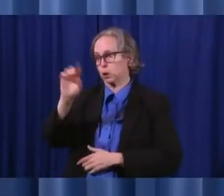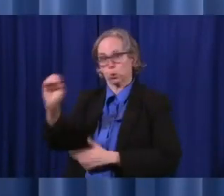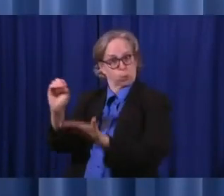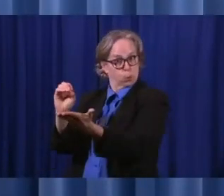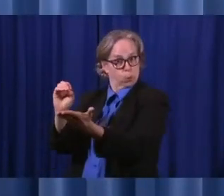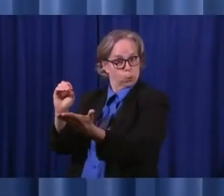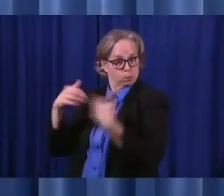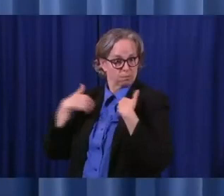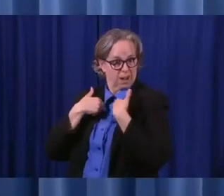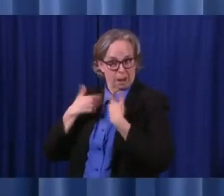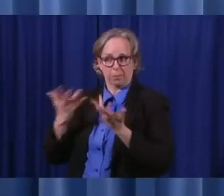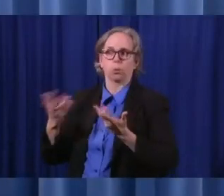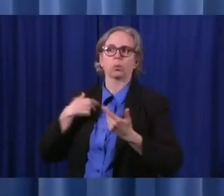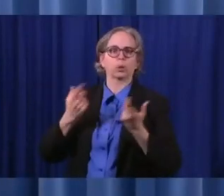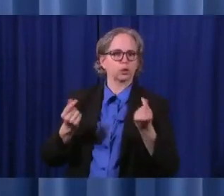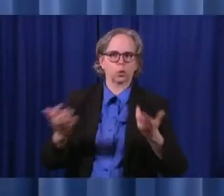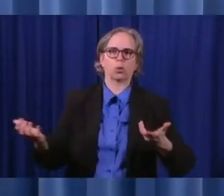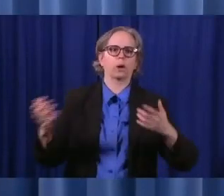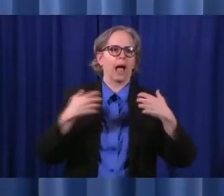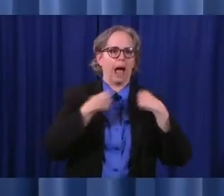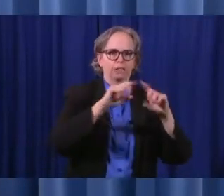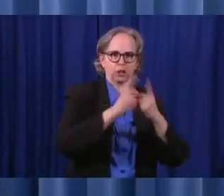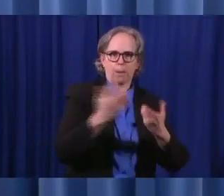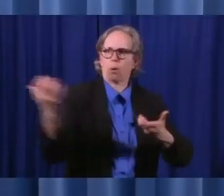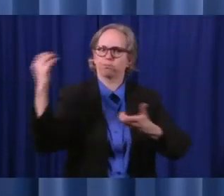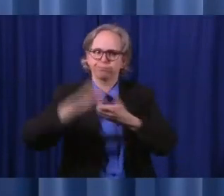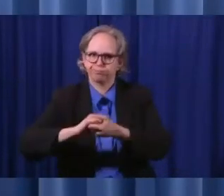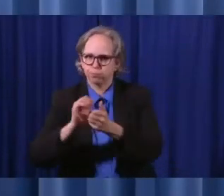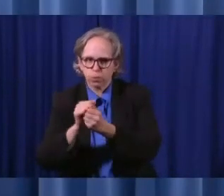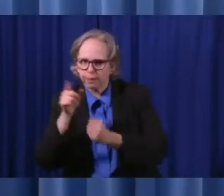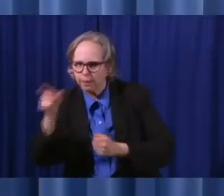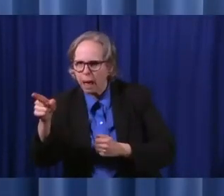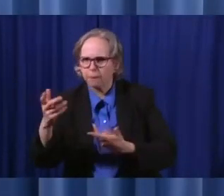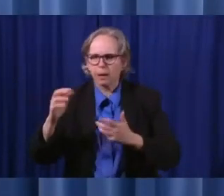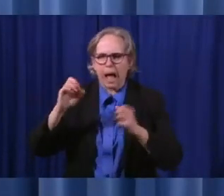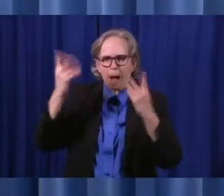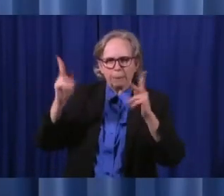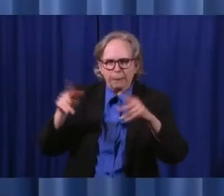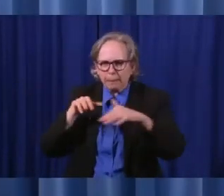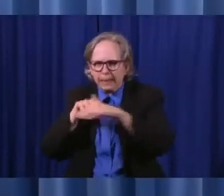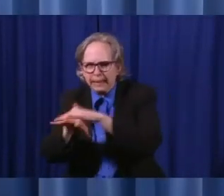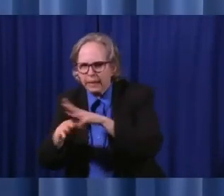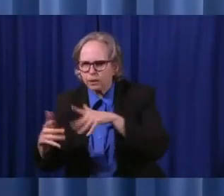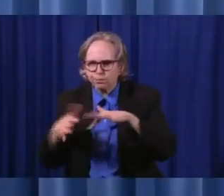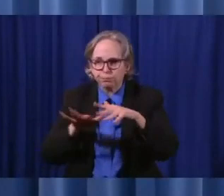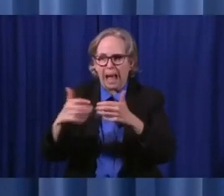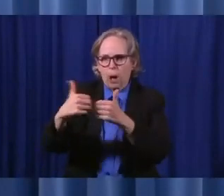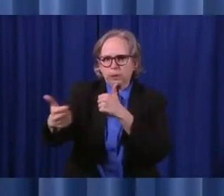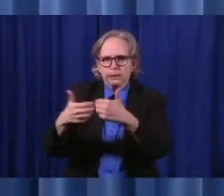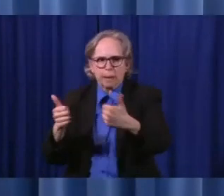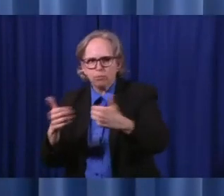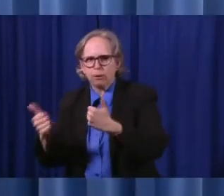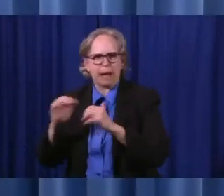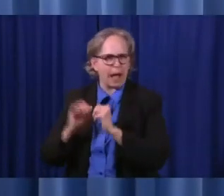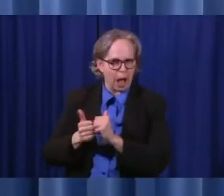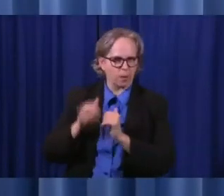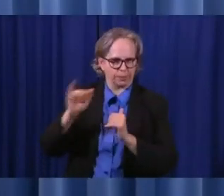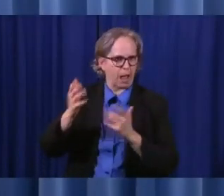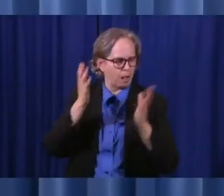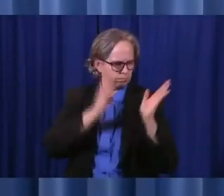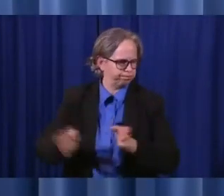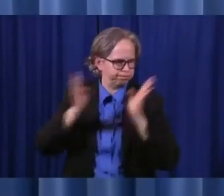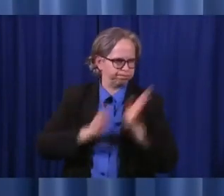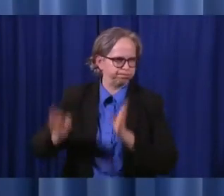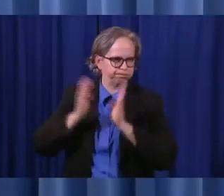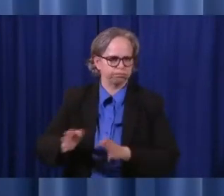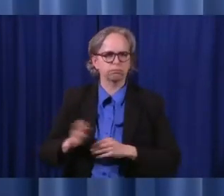they will manage crowds, how they will keep separation. And again, the advantage, you know,